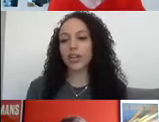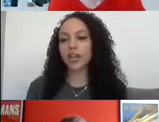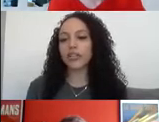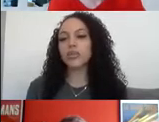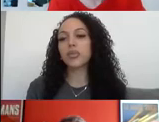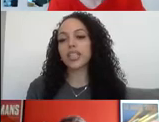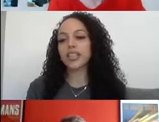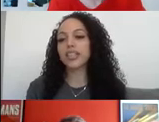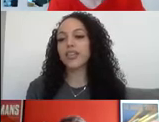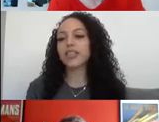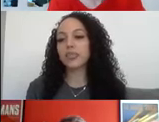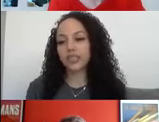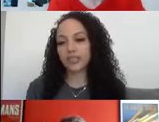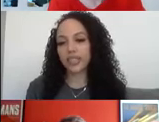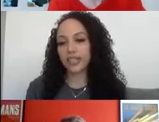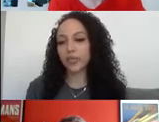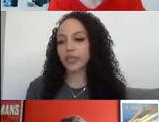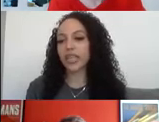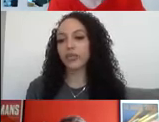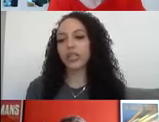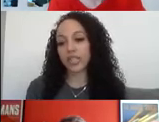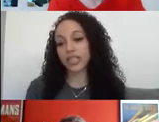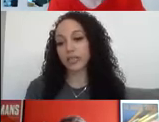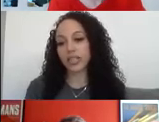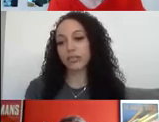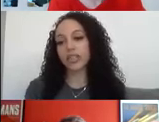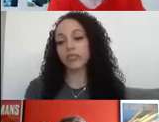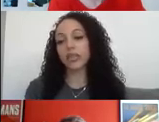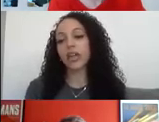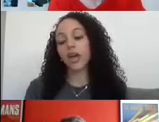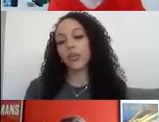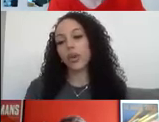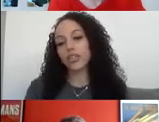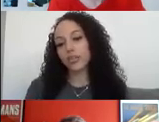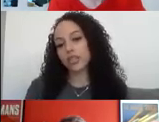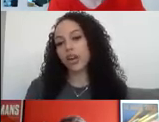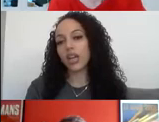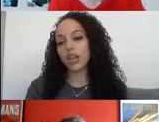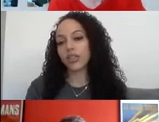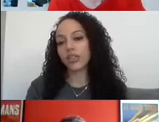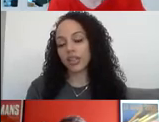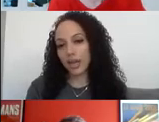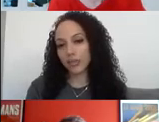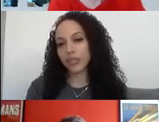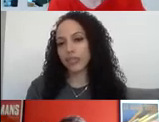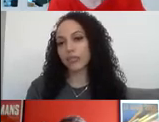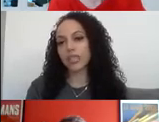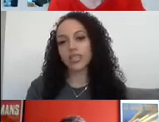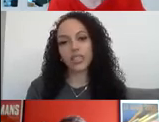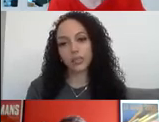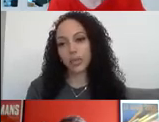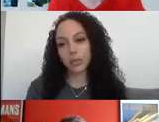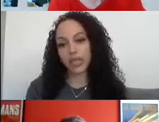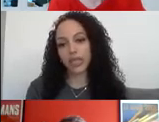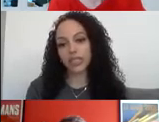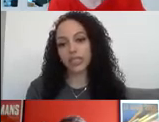idea. I just want to point out, this is a very brief list. I'm not saying your list has to be this brief, but what I just wanted to highlight that capturing your CPD